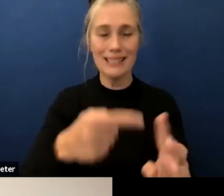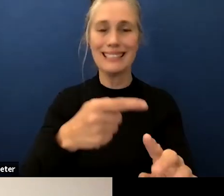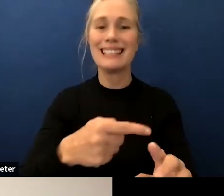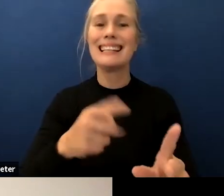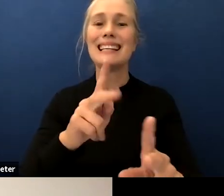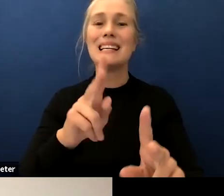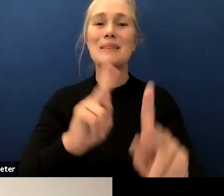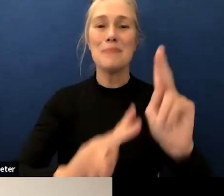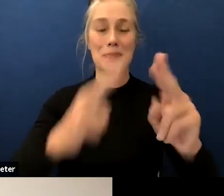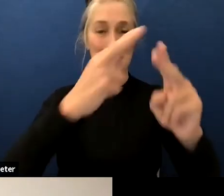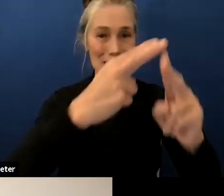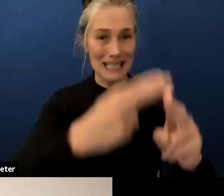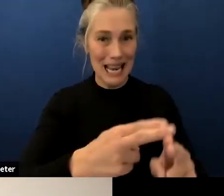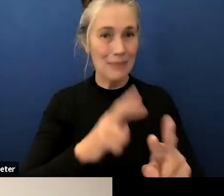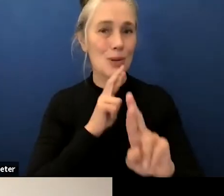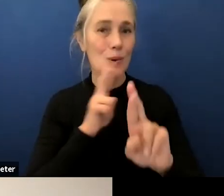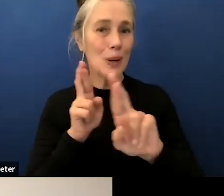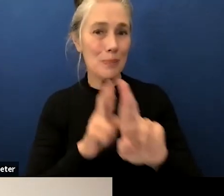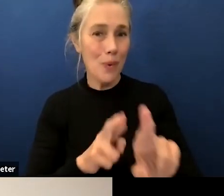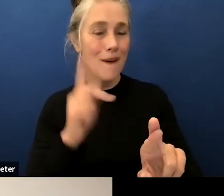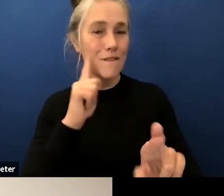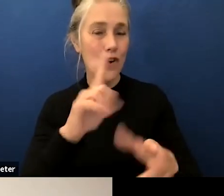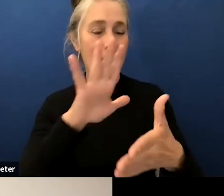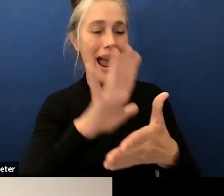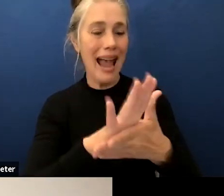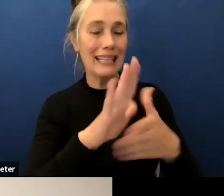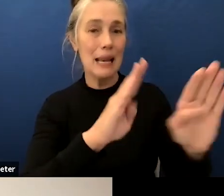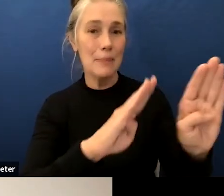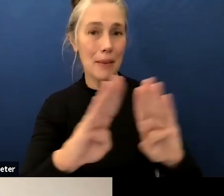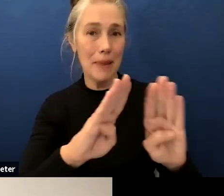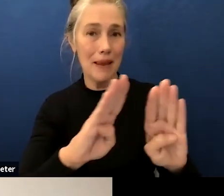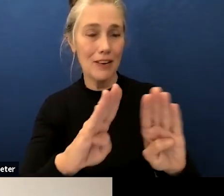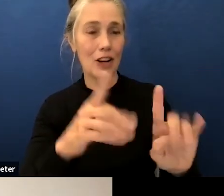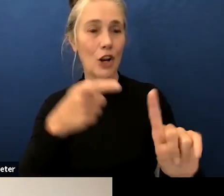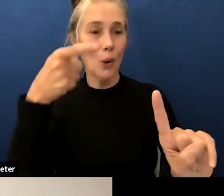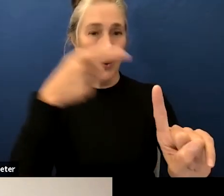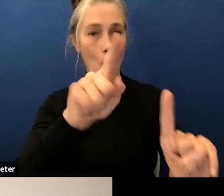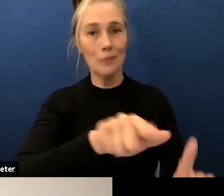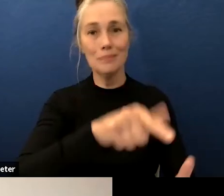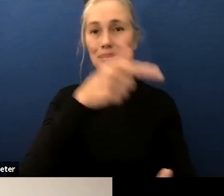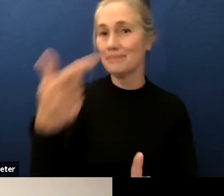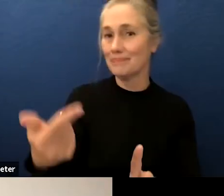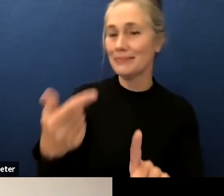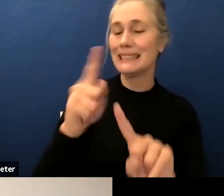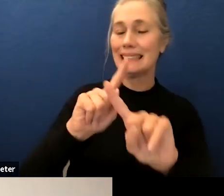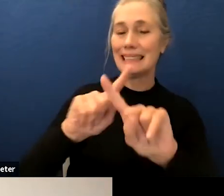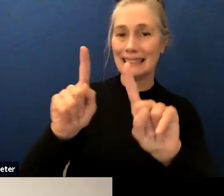may be reporting to us on the academic and behavioral goals so i'll turn it over to the various